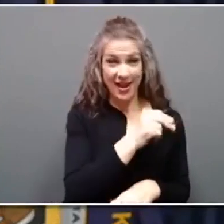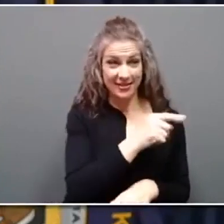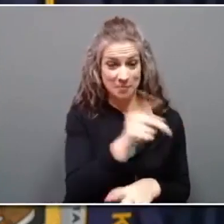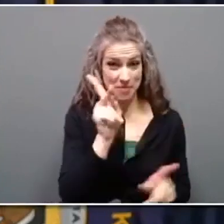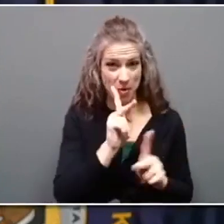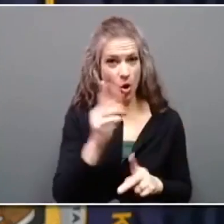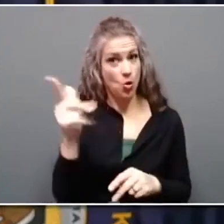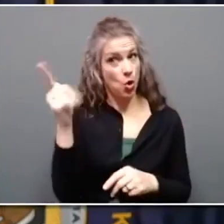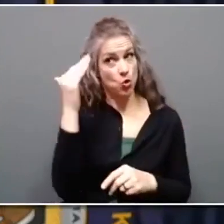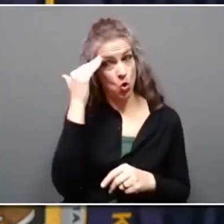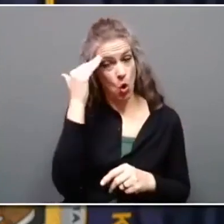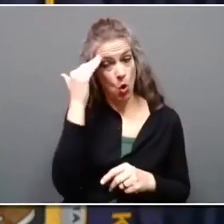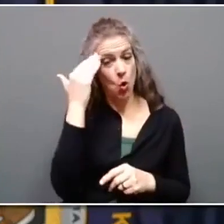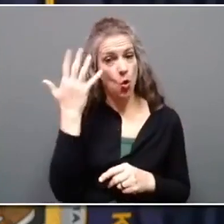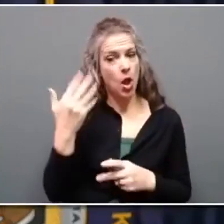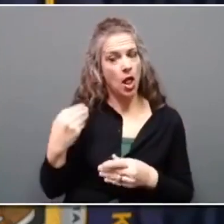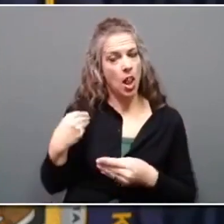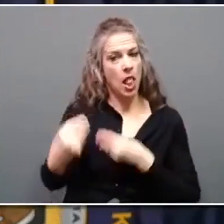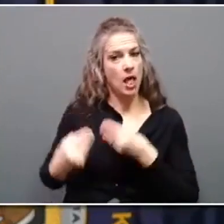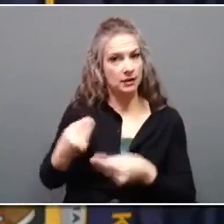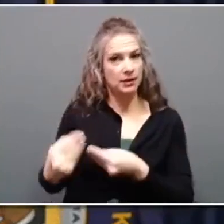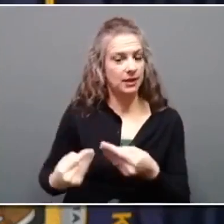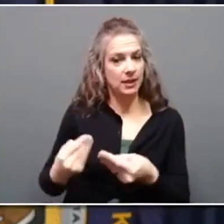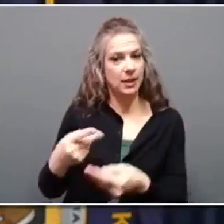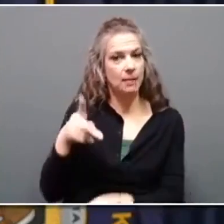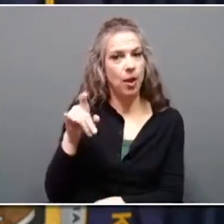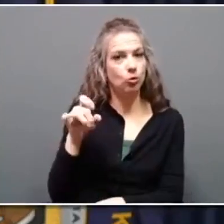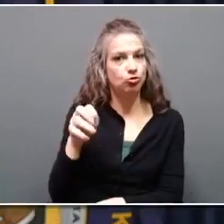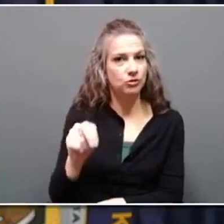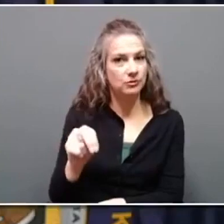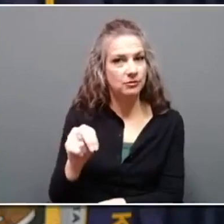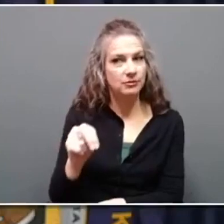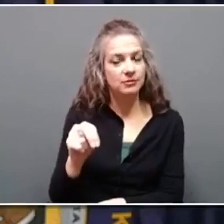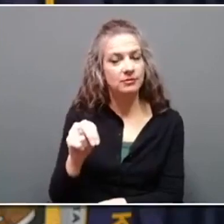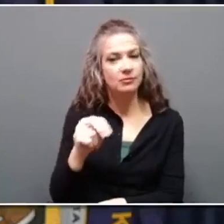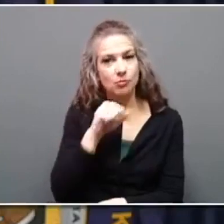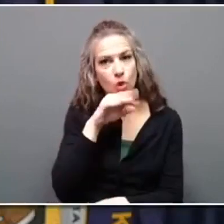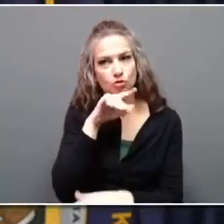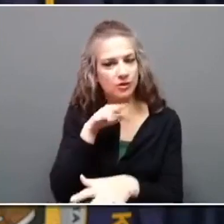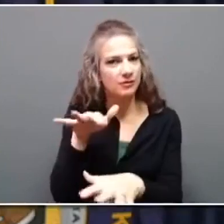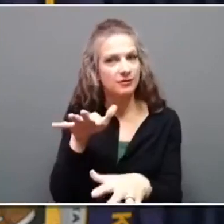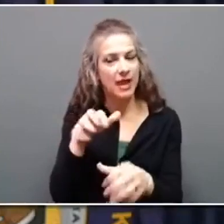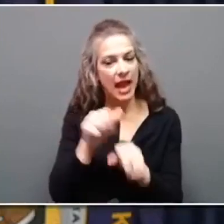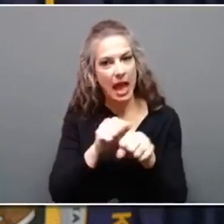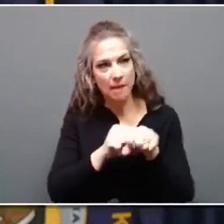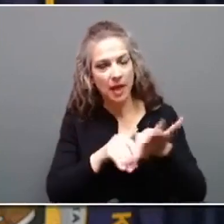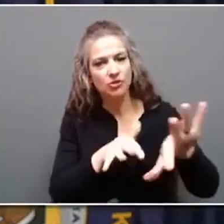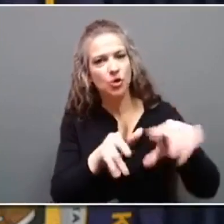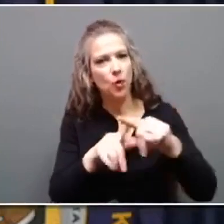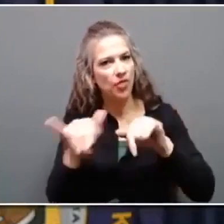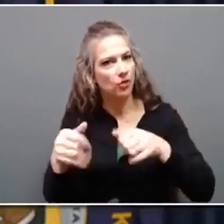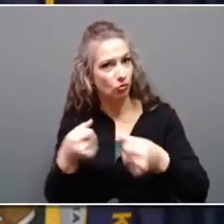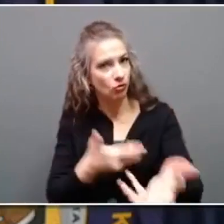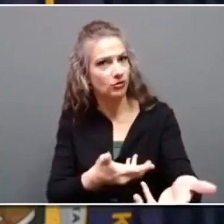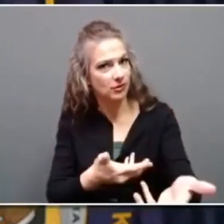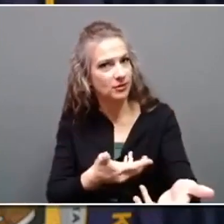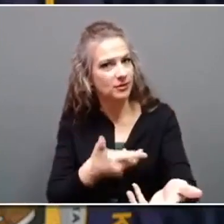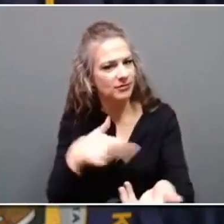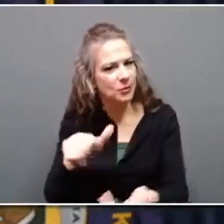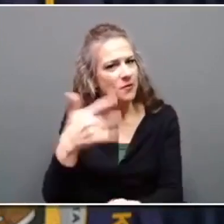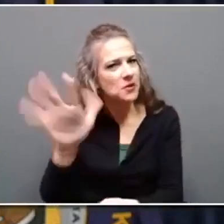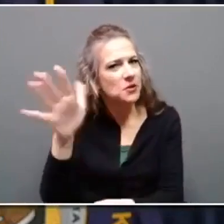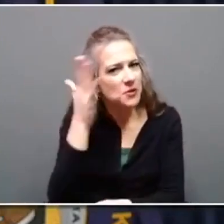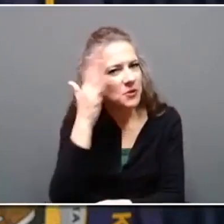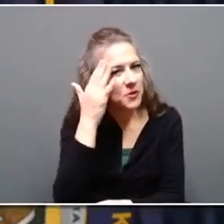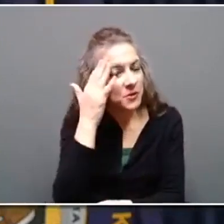pollution continue to be felt really acutely in this region, in Appalachia. And too often, you know, companies have not